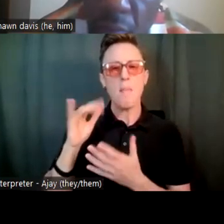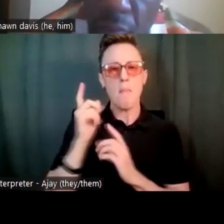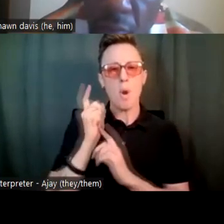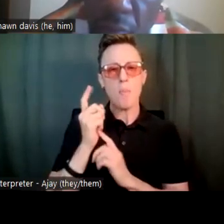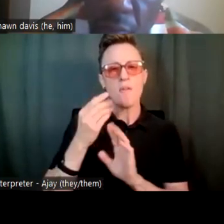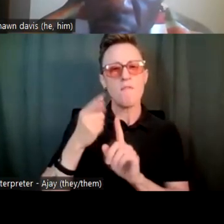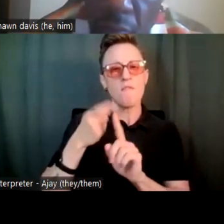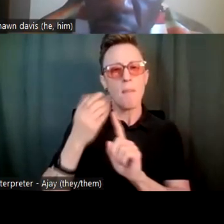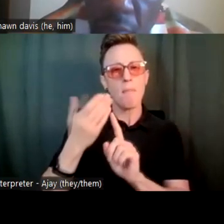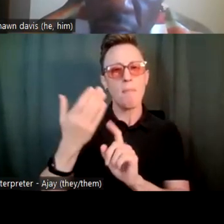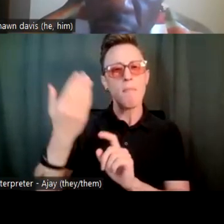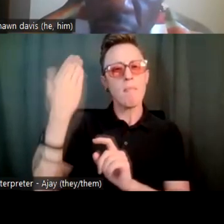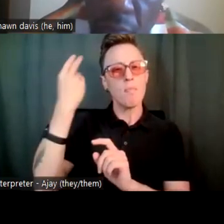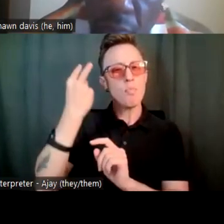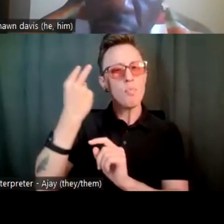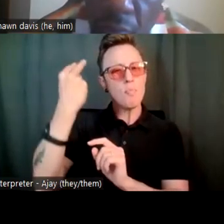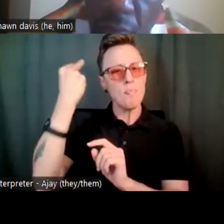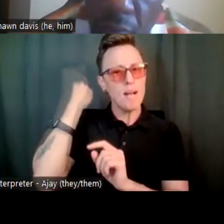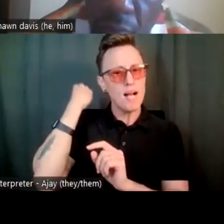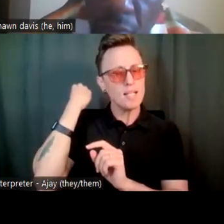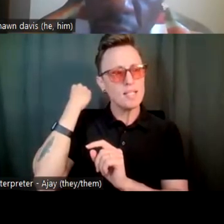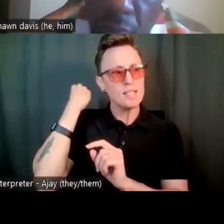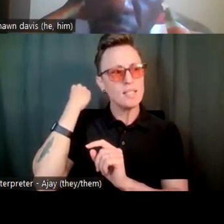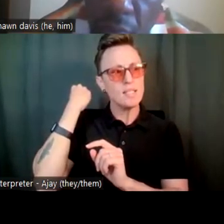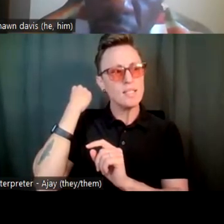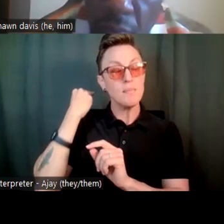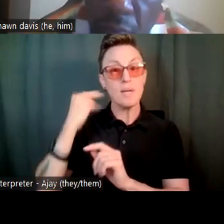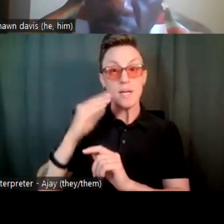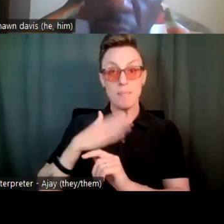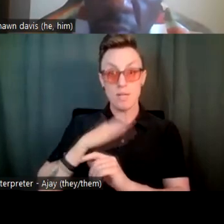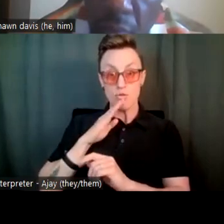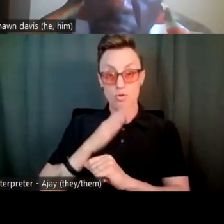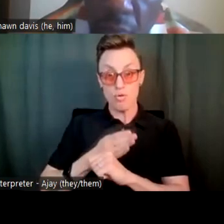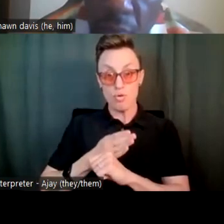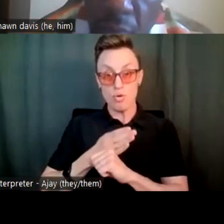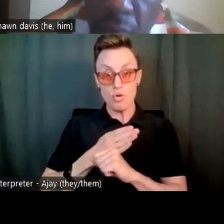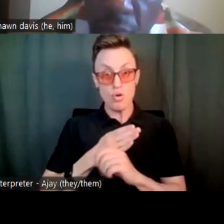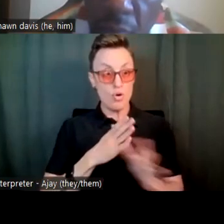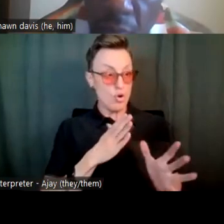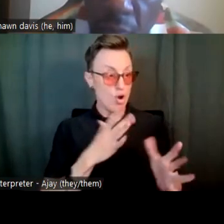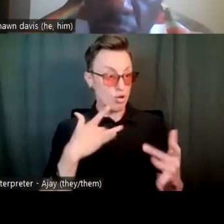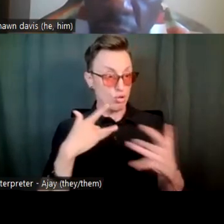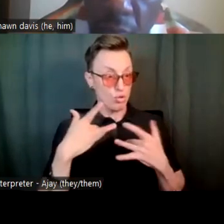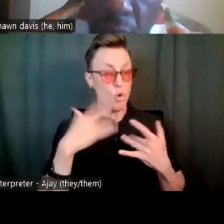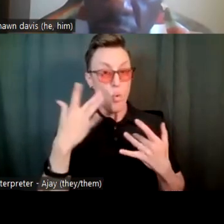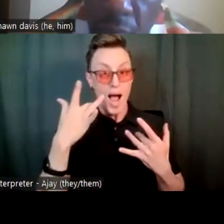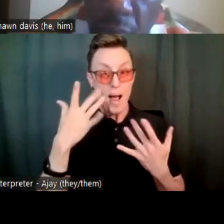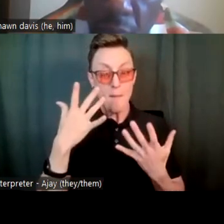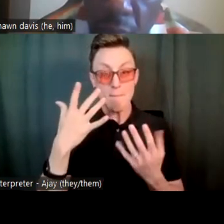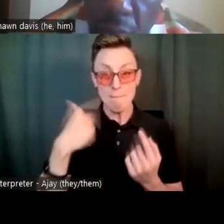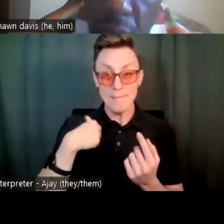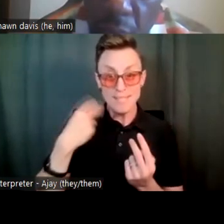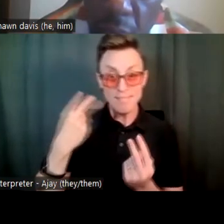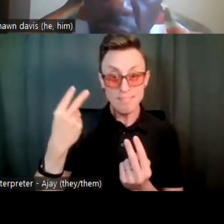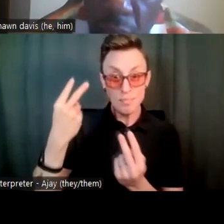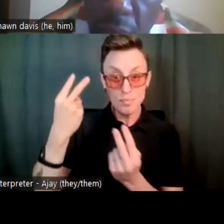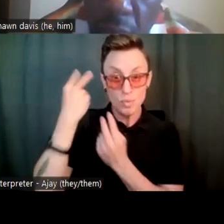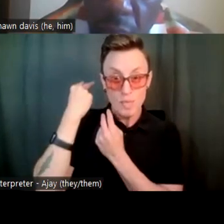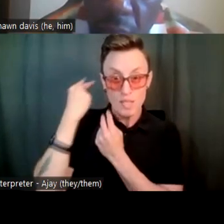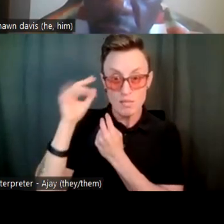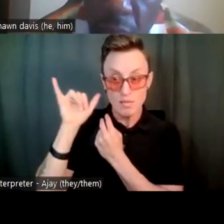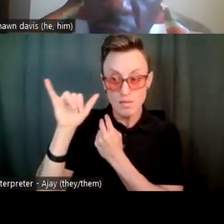I felt worried for her because of those experiences that I had and